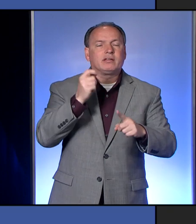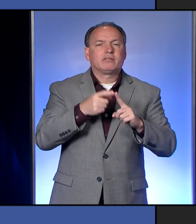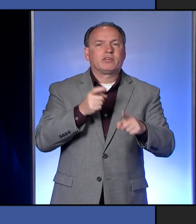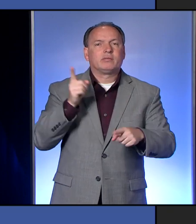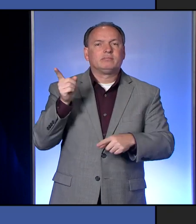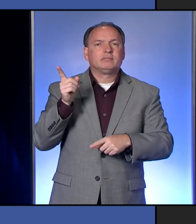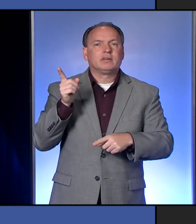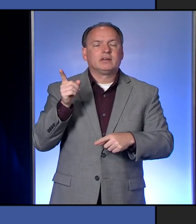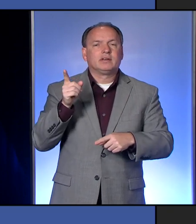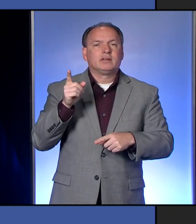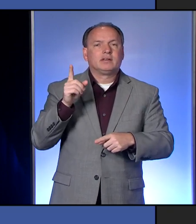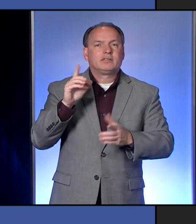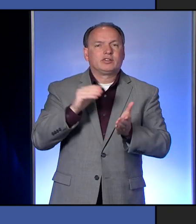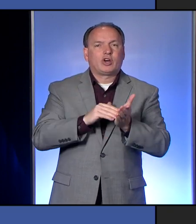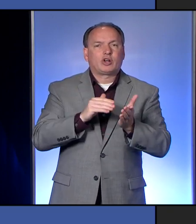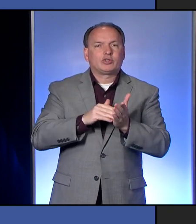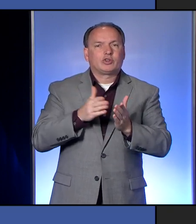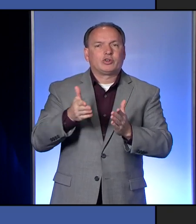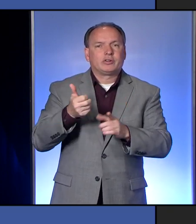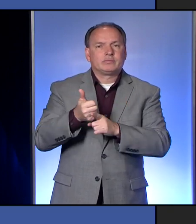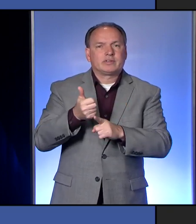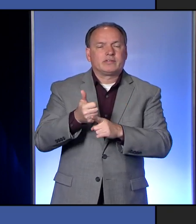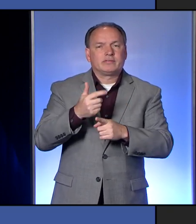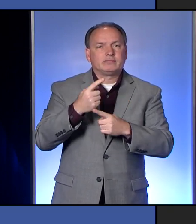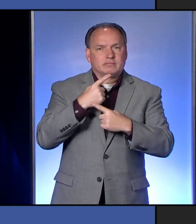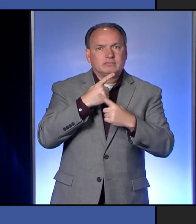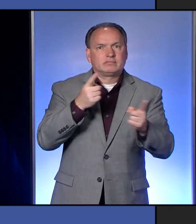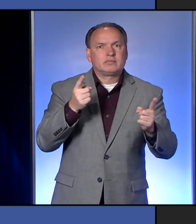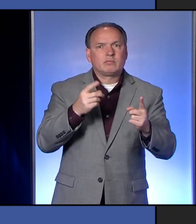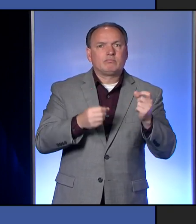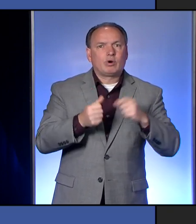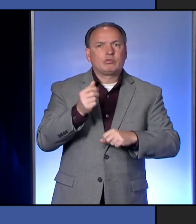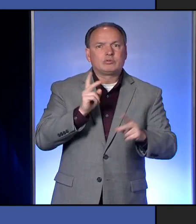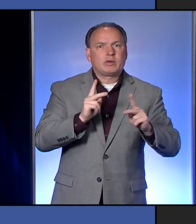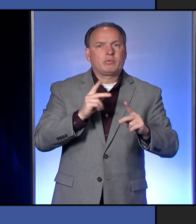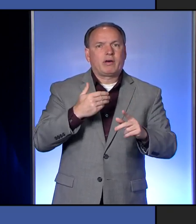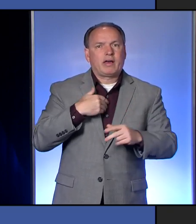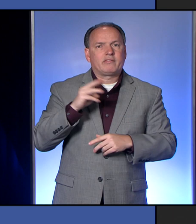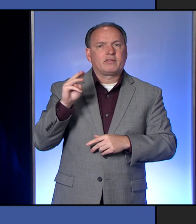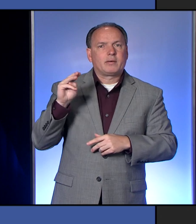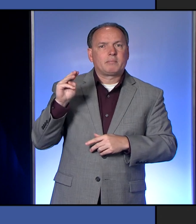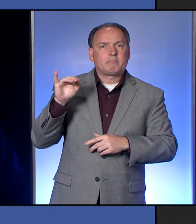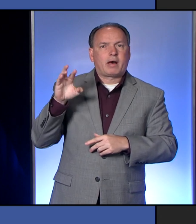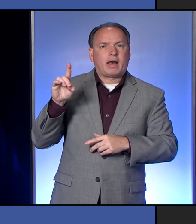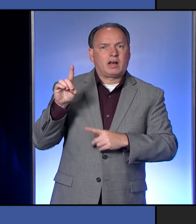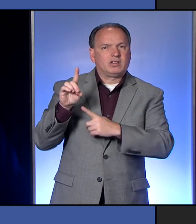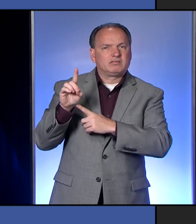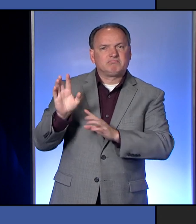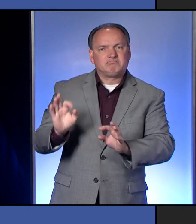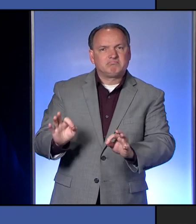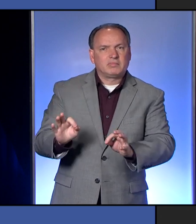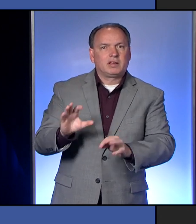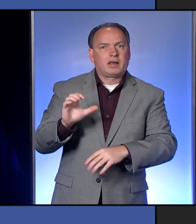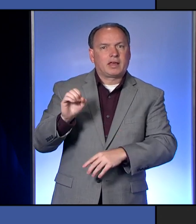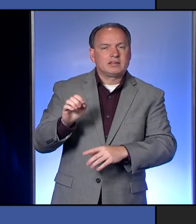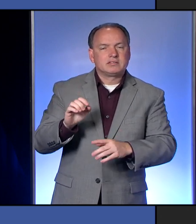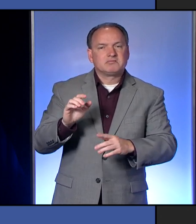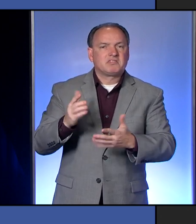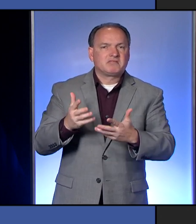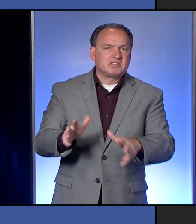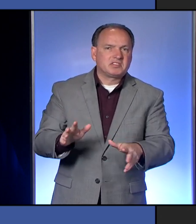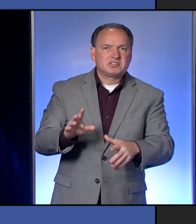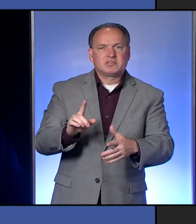the doctor that said that most people get a mild case that are over it in 7 to 10 days.